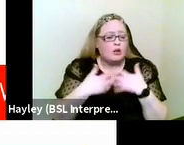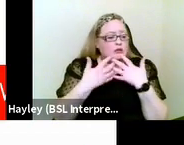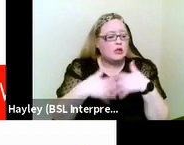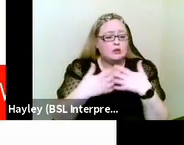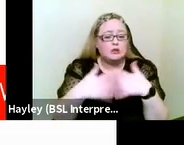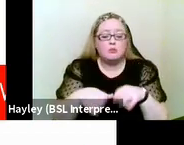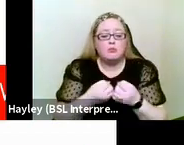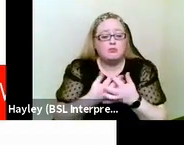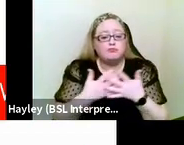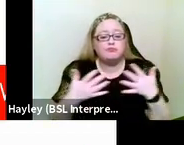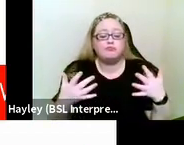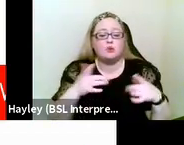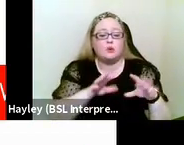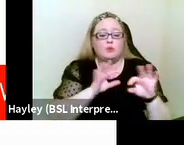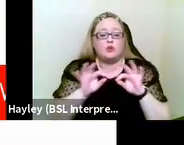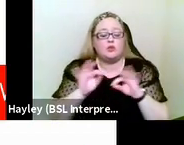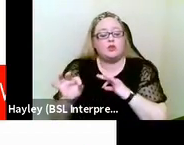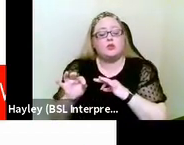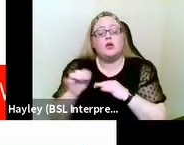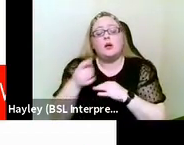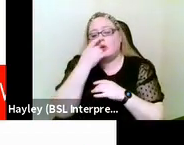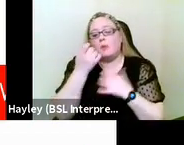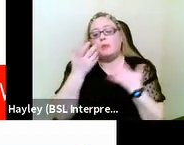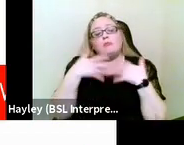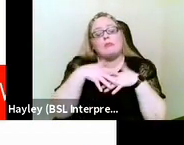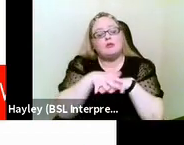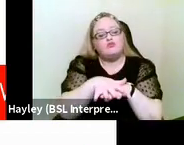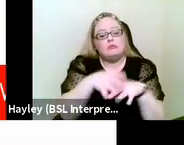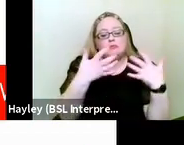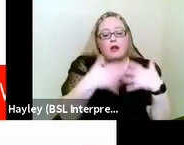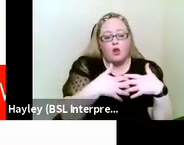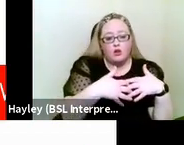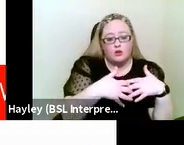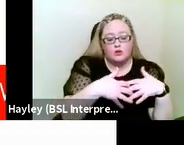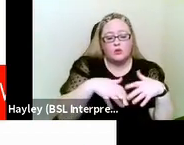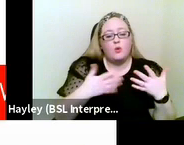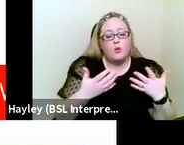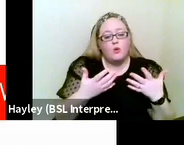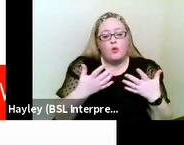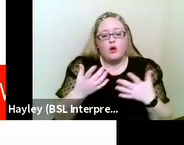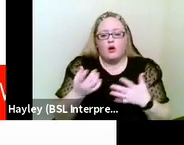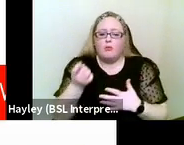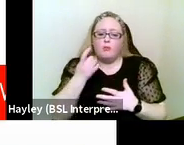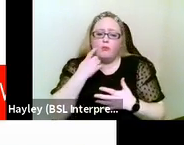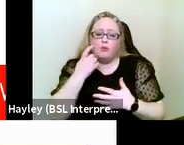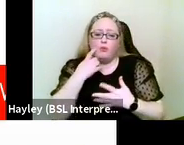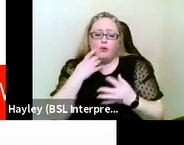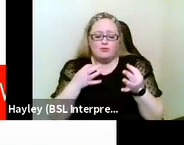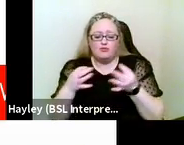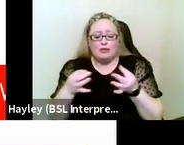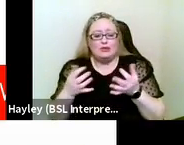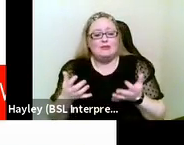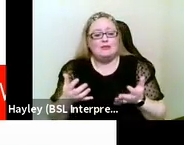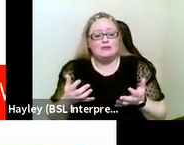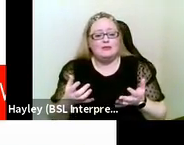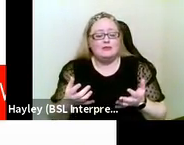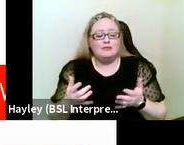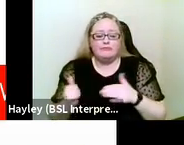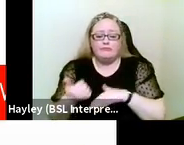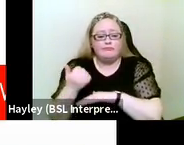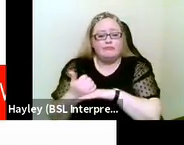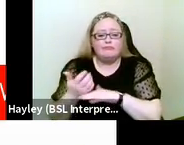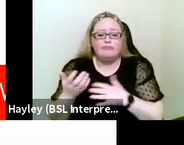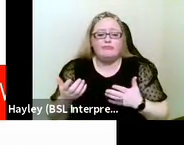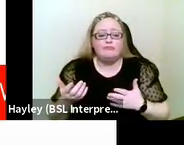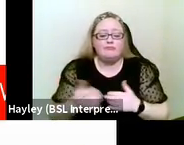sometimes it can be very mainstream technology. Sometimes it can be very simple strategies. We might